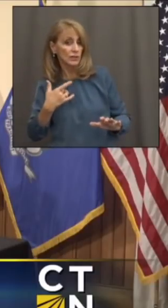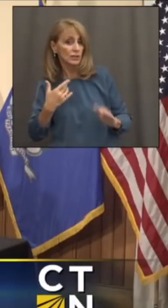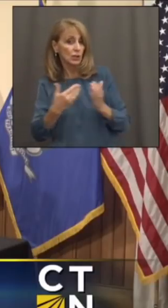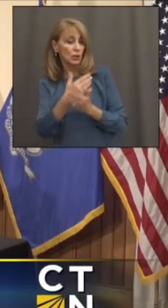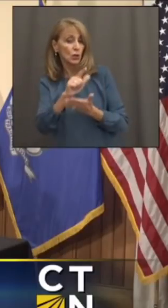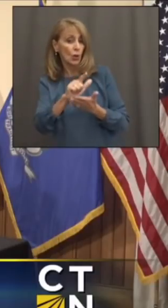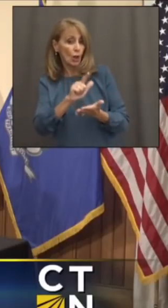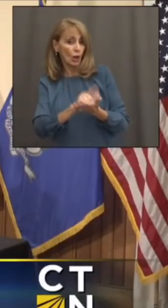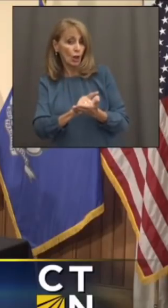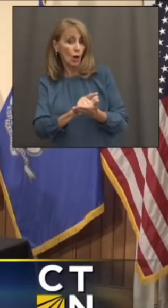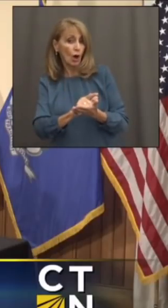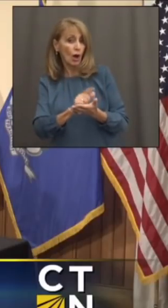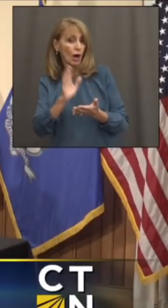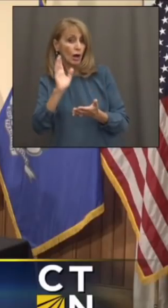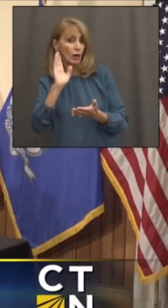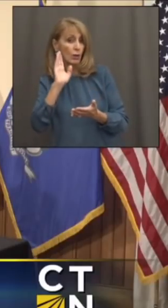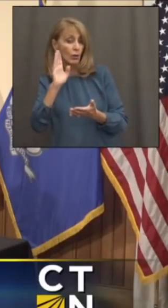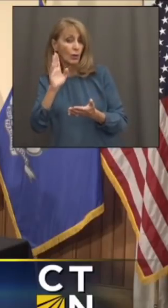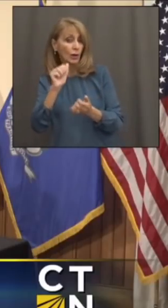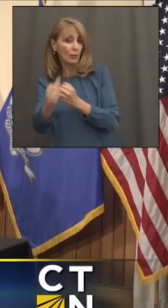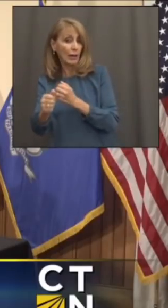new law will withstand court scrutiny?